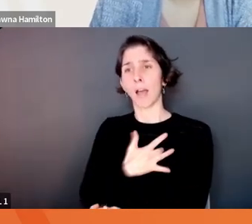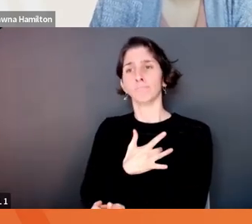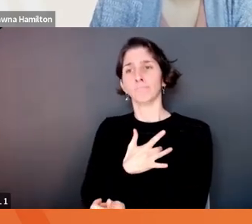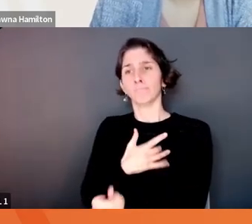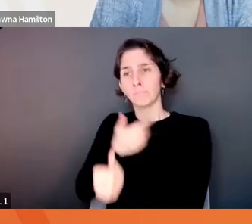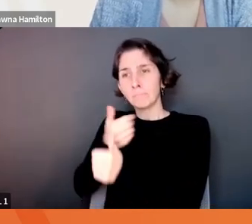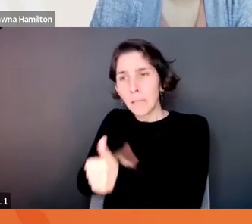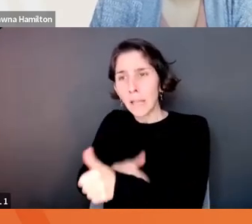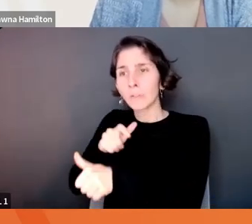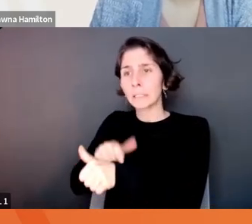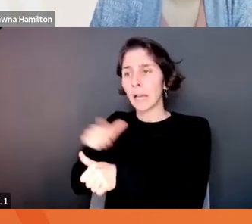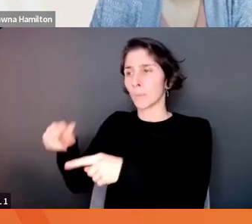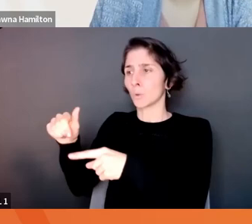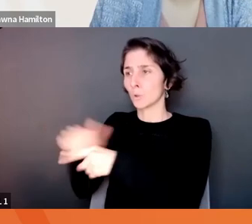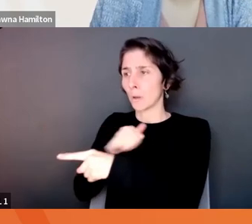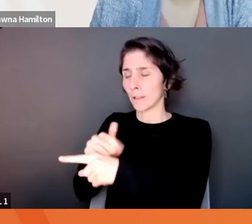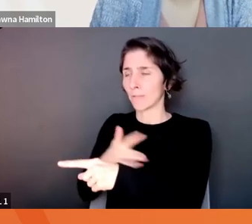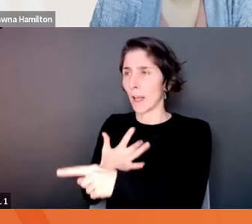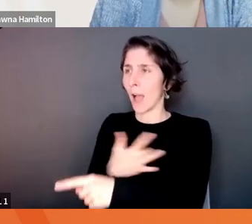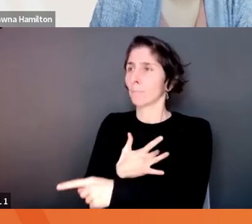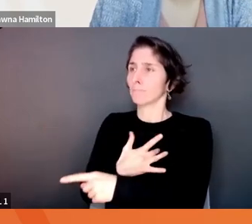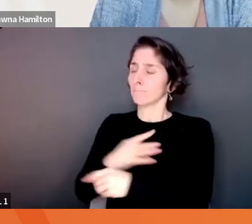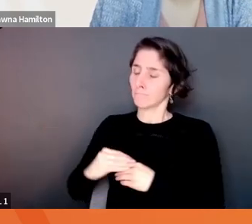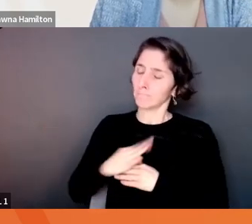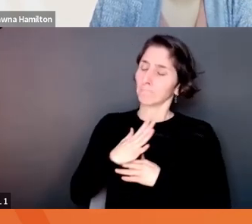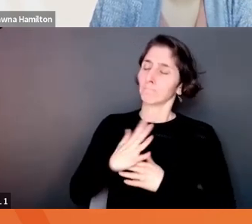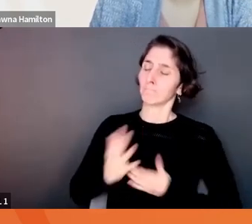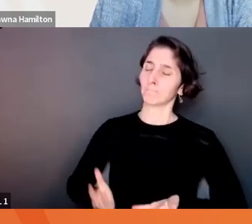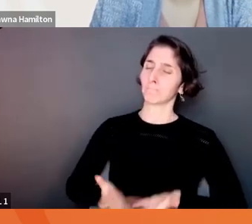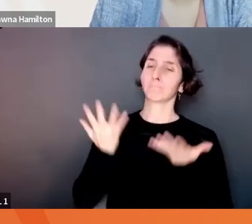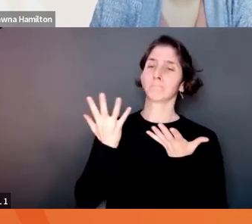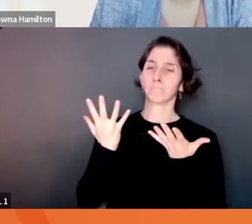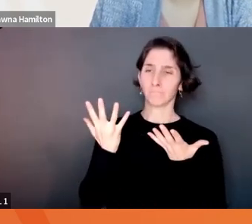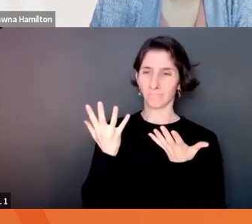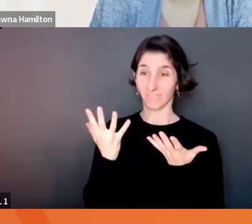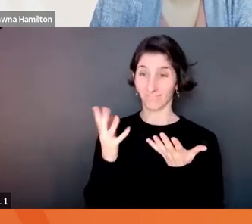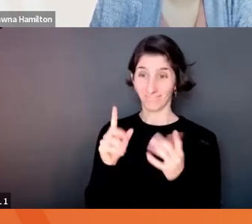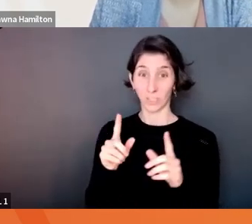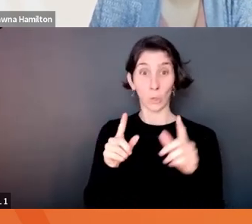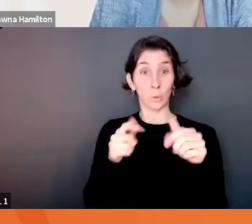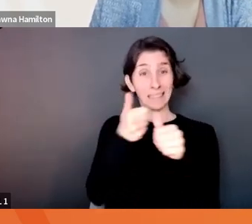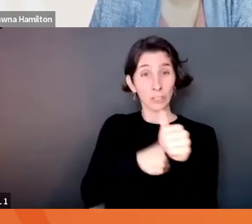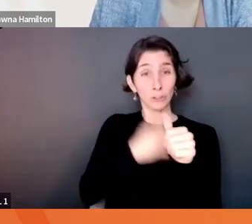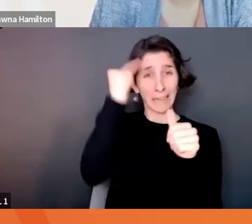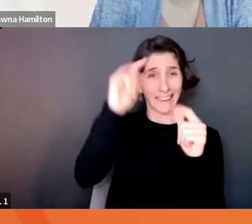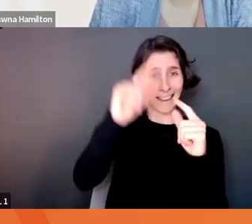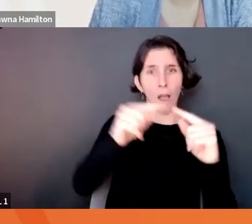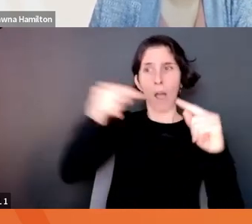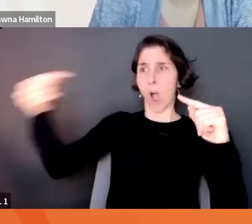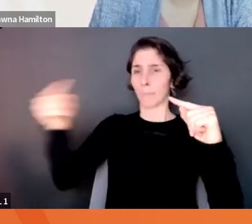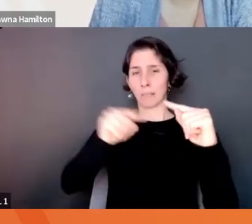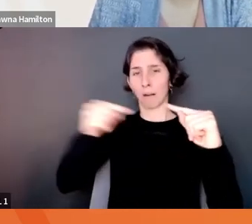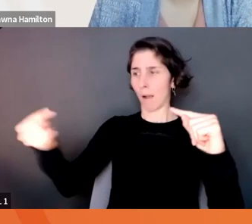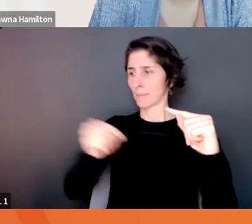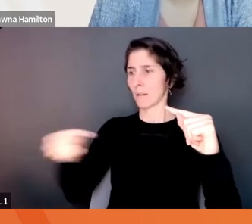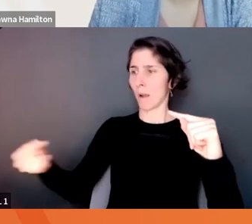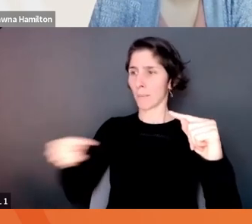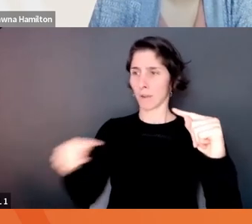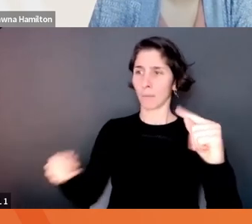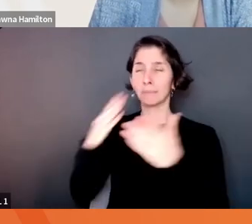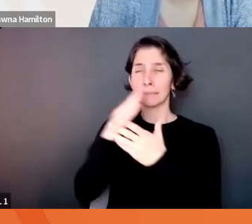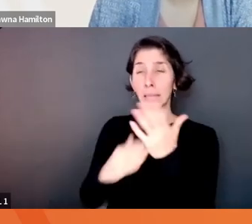time we train that you feel good about it, you know? So you take the opposite of the really terrible ideas, and then you can come up with some really creative solutions.